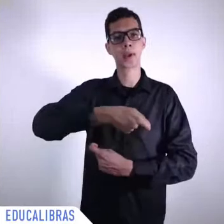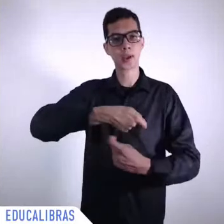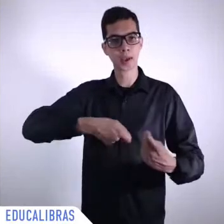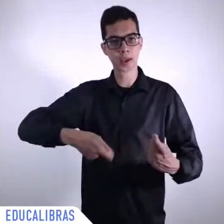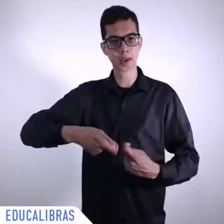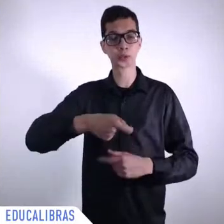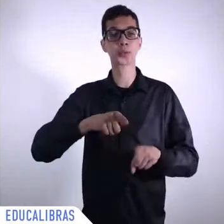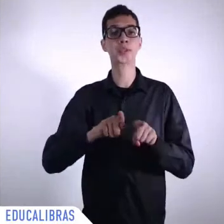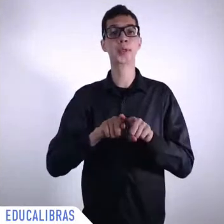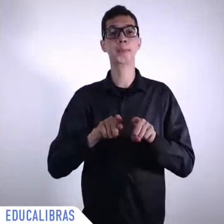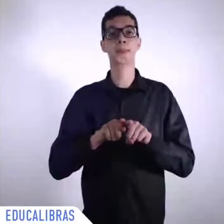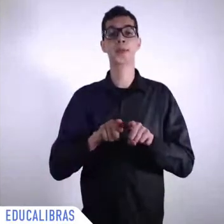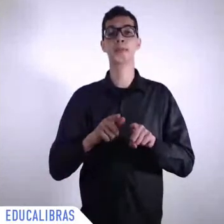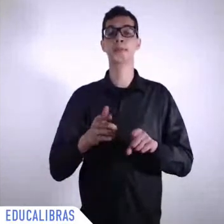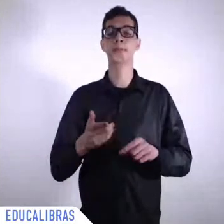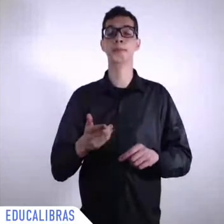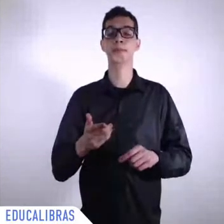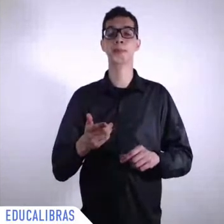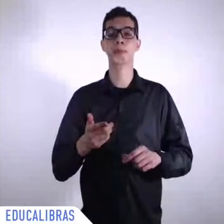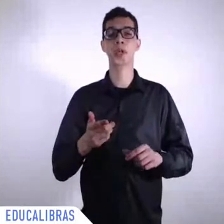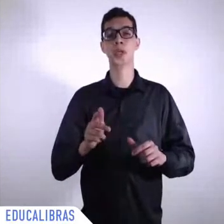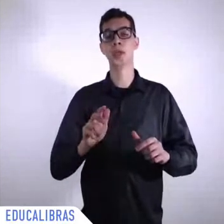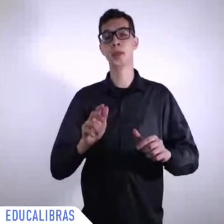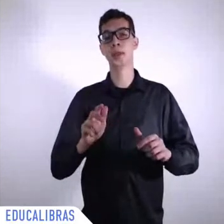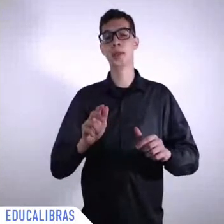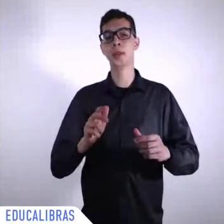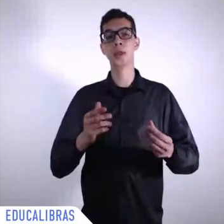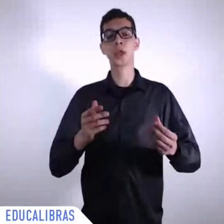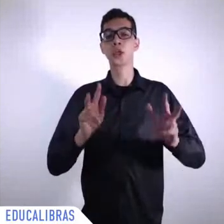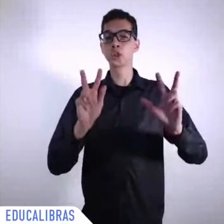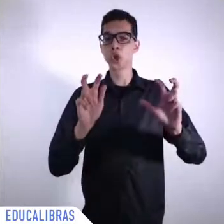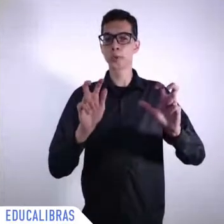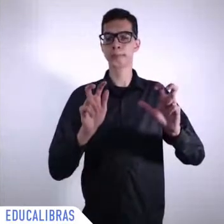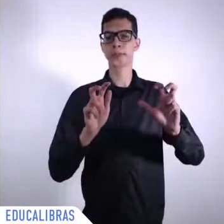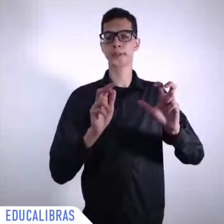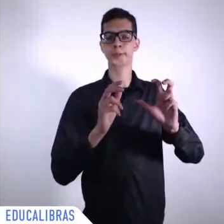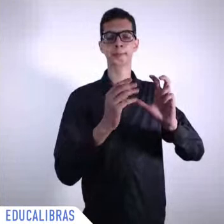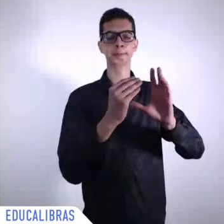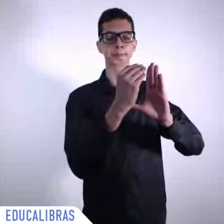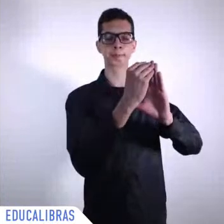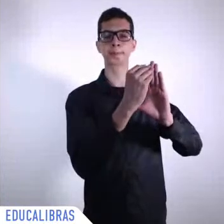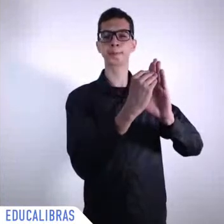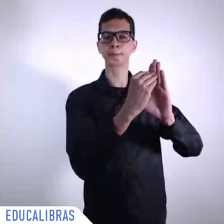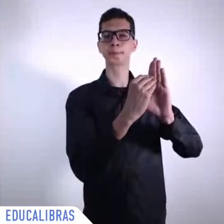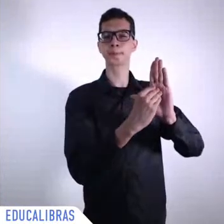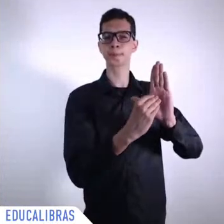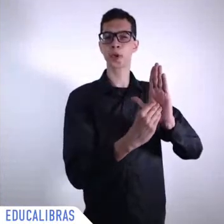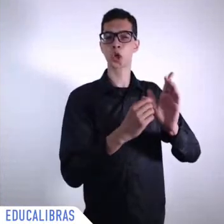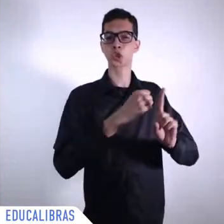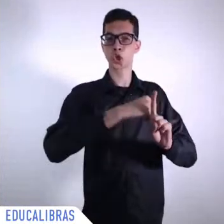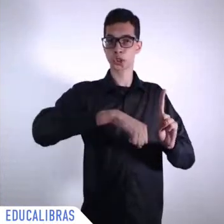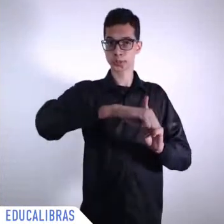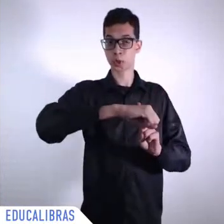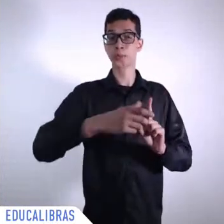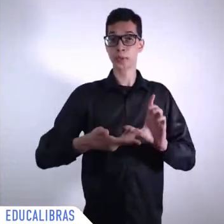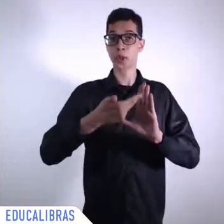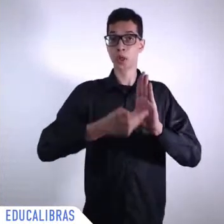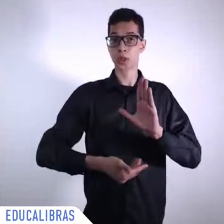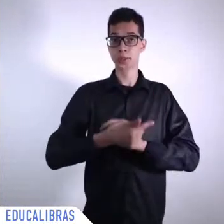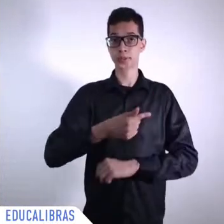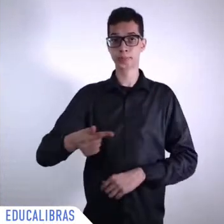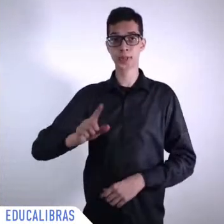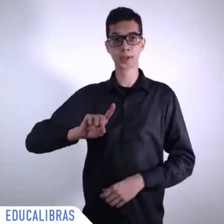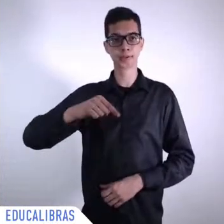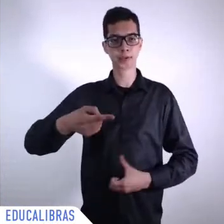cited we're going to present next week that over the course of the last about 15 years basically only the